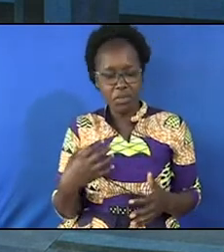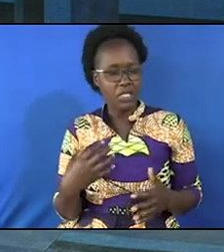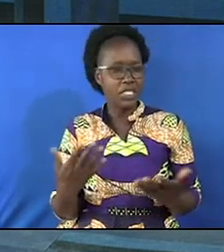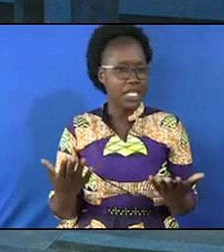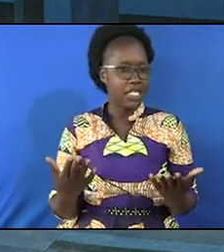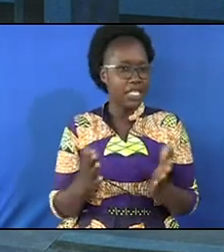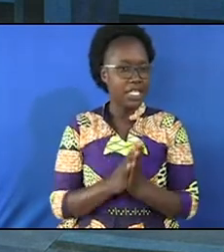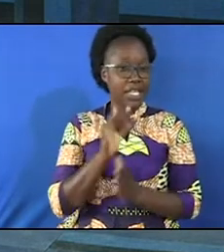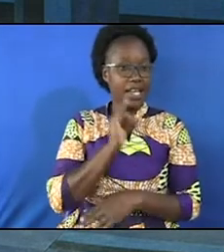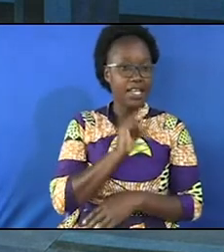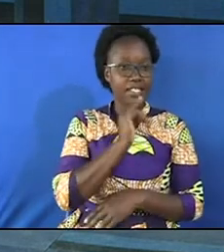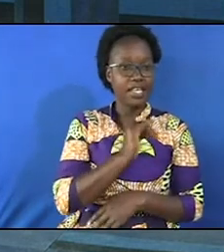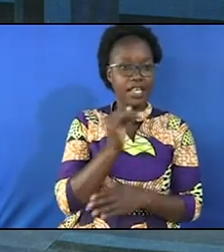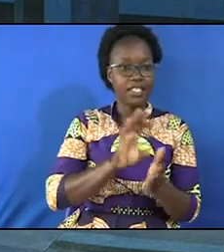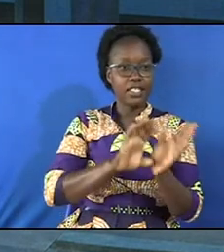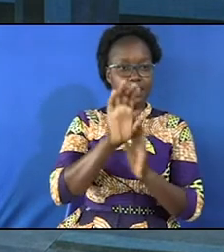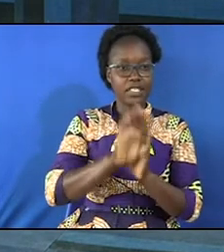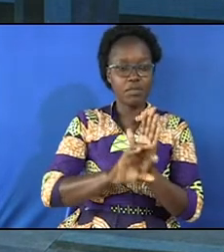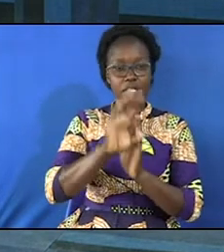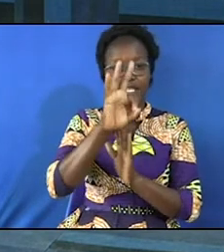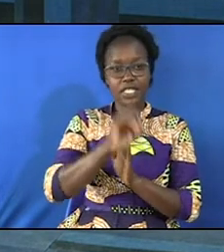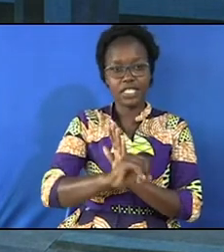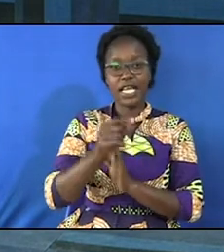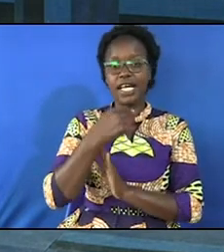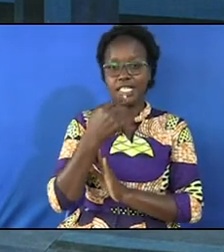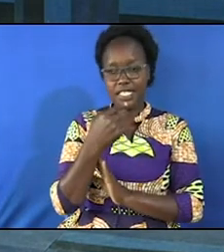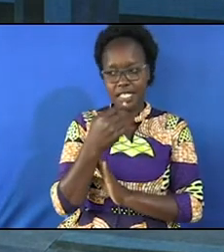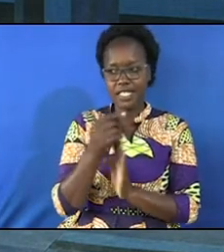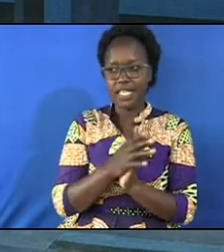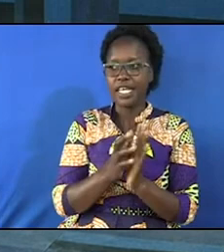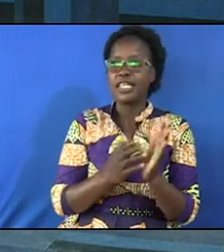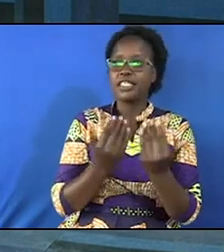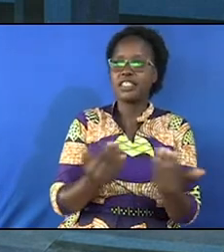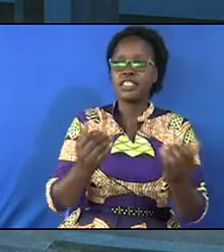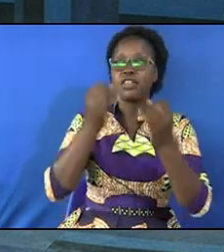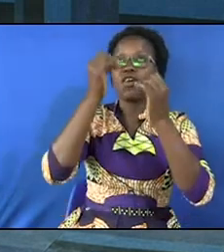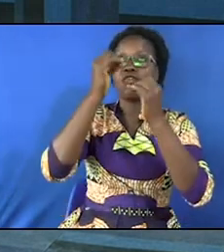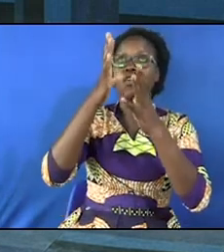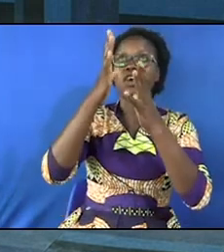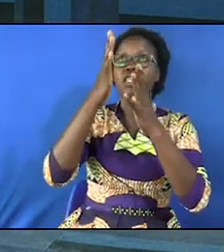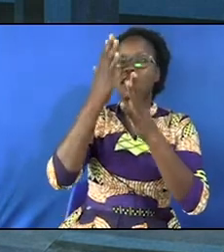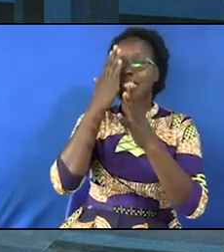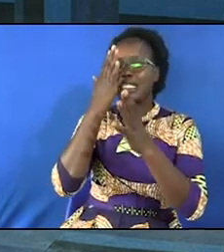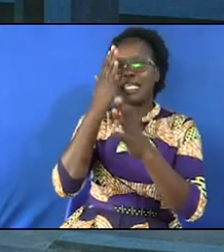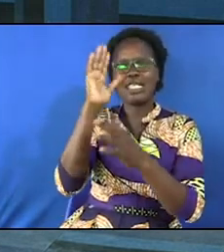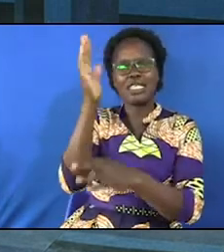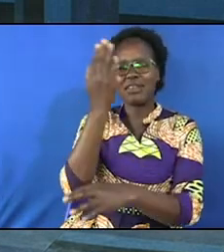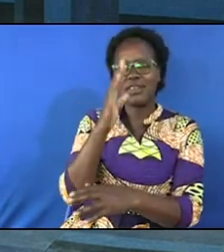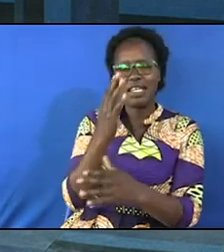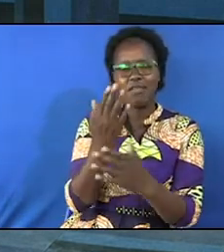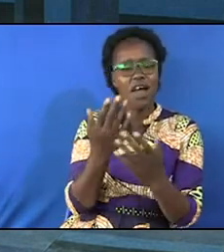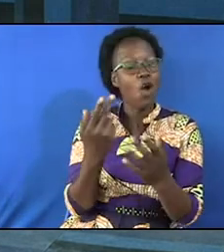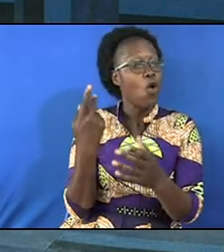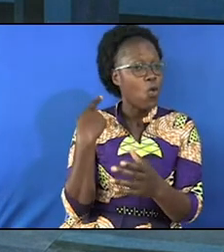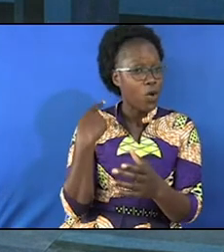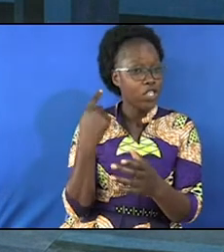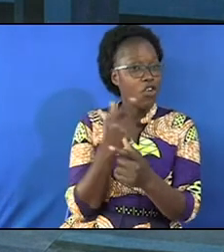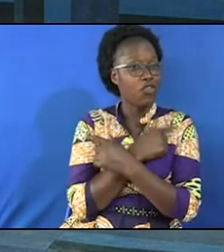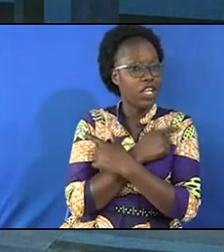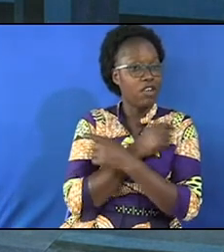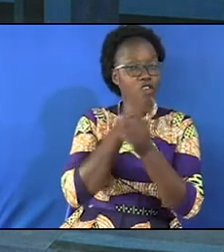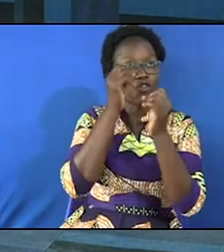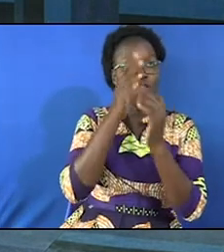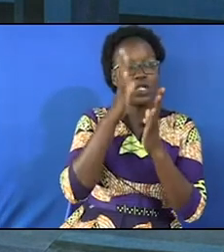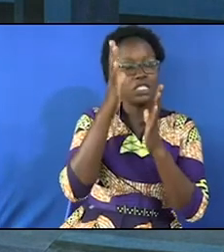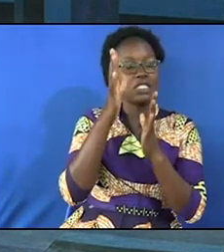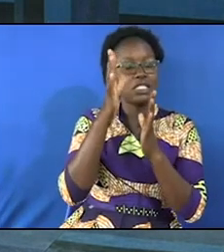the context of Isaiah 30 trying to convince someone the children of Israel did not deserve the love of